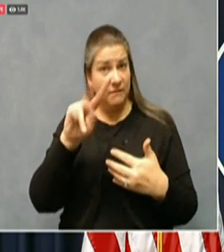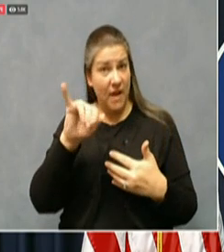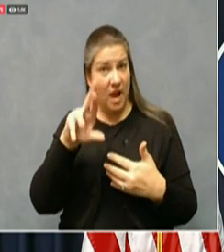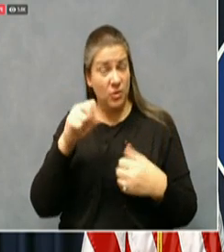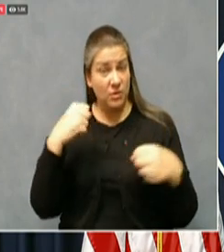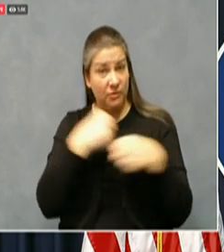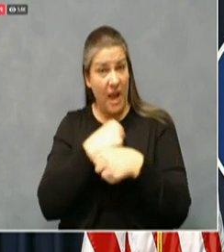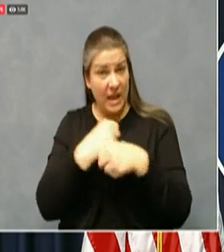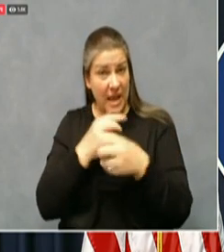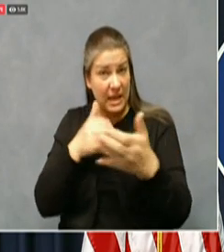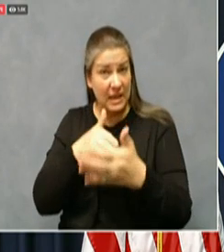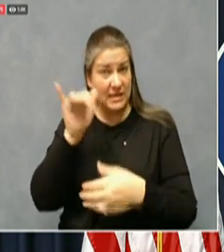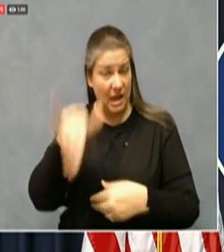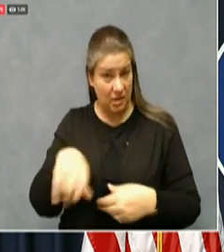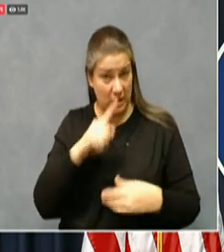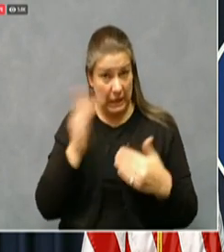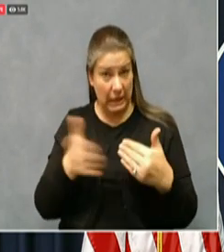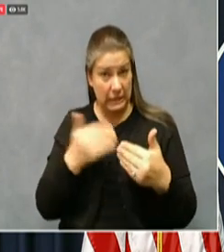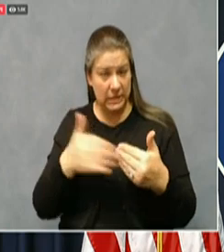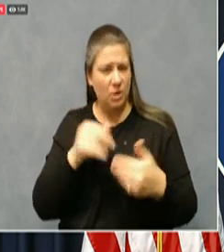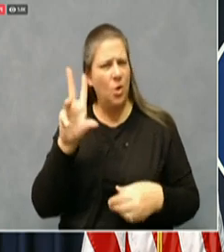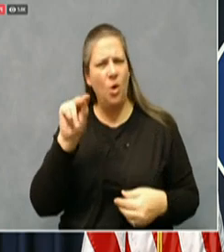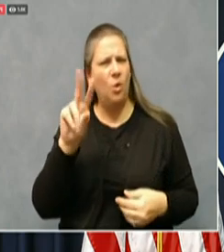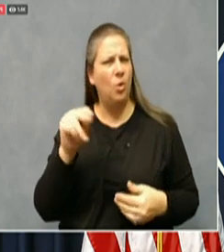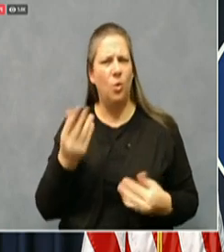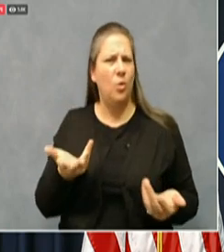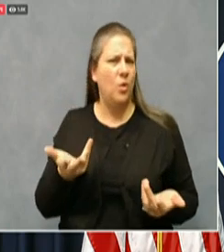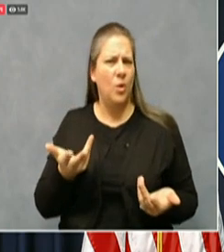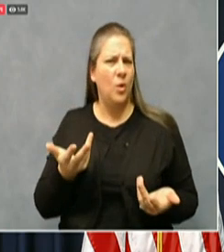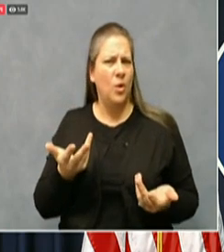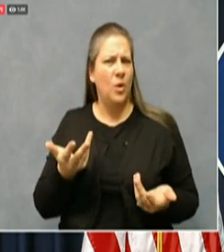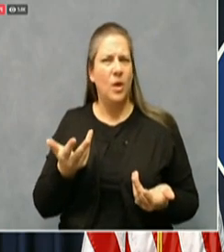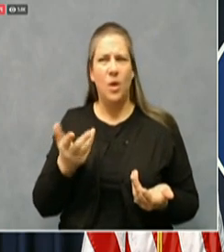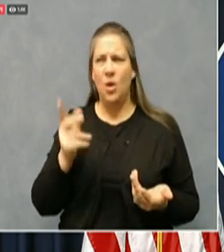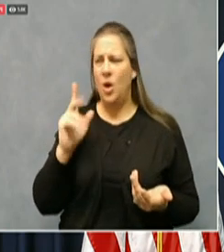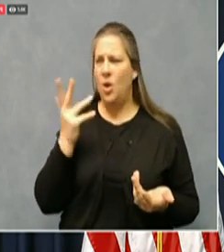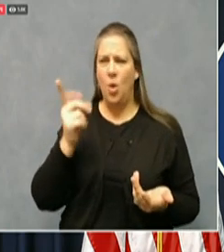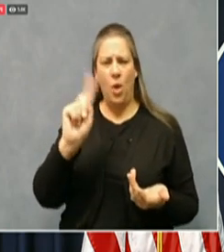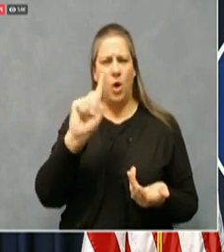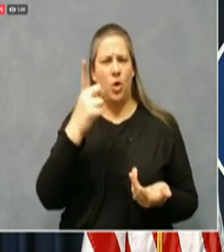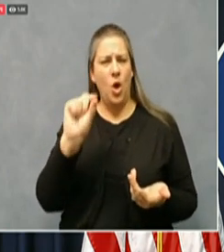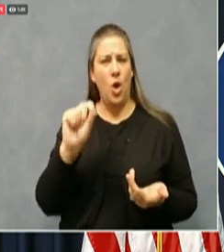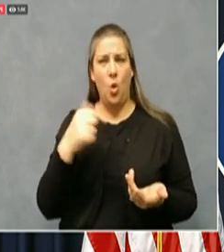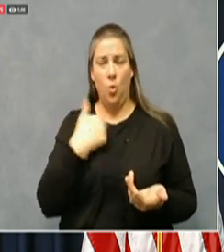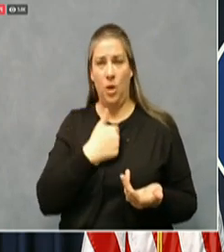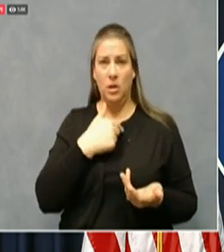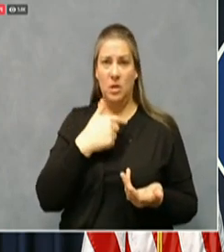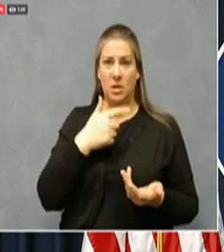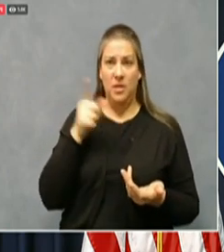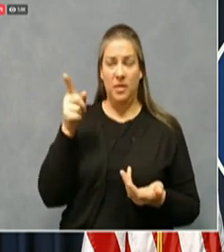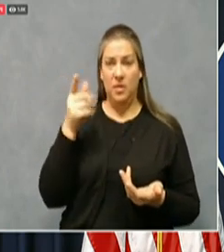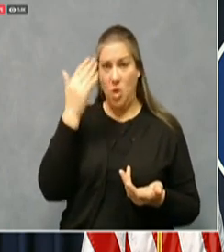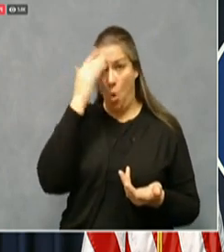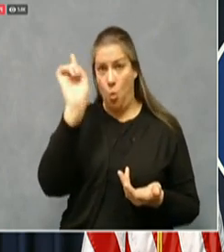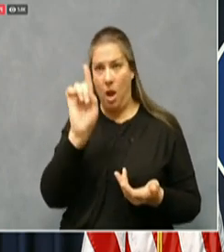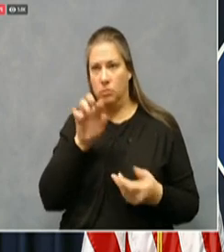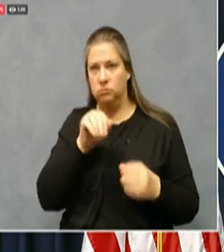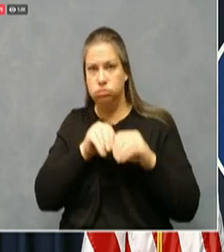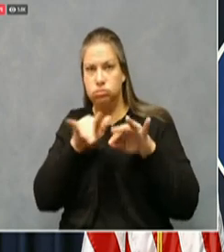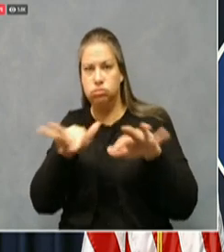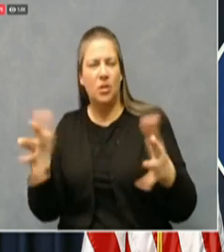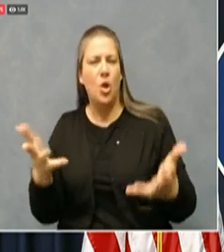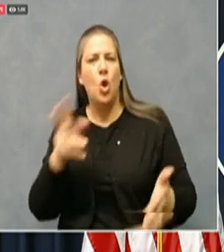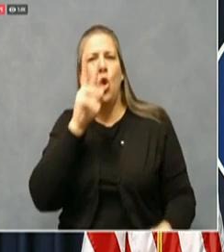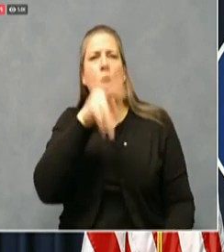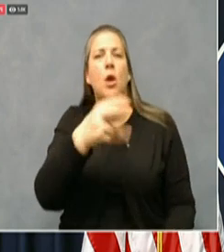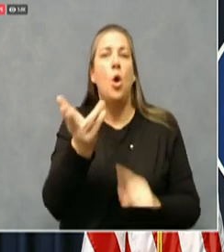about where it chooses and what impact that it has. I mean, look at other industries. Look at the tourism and the hotel and